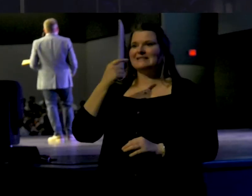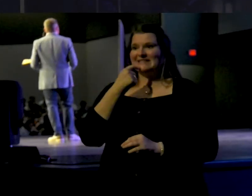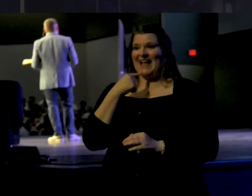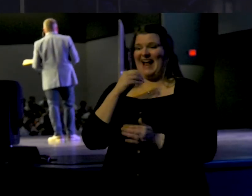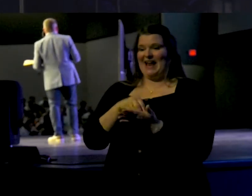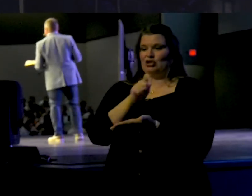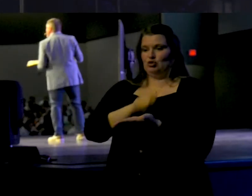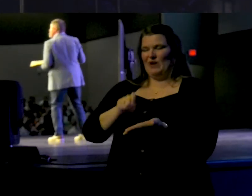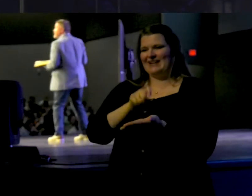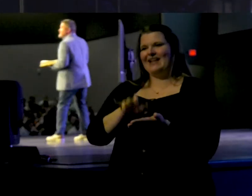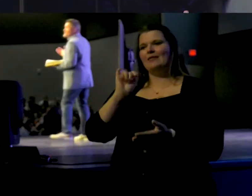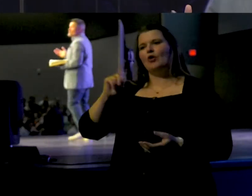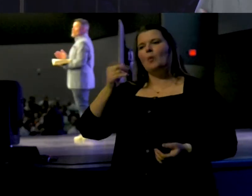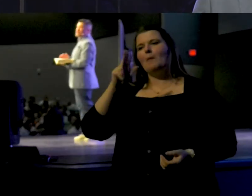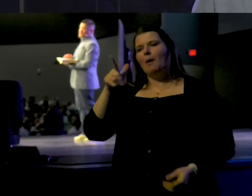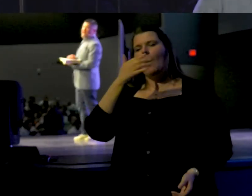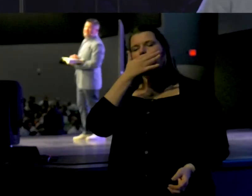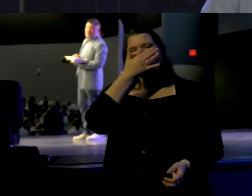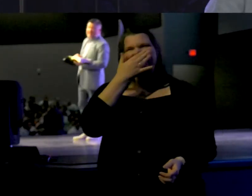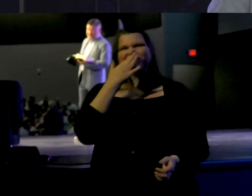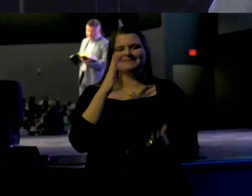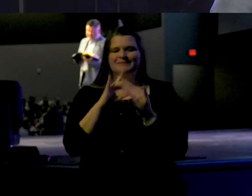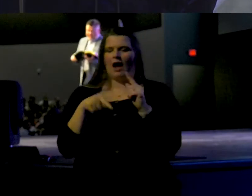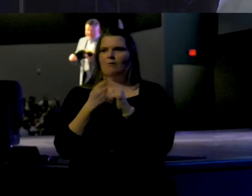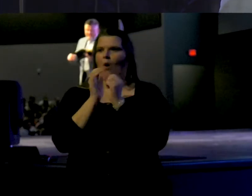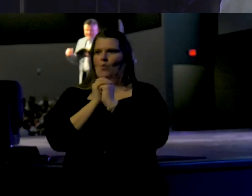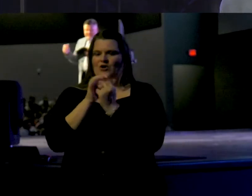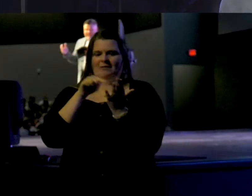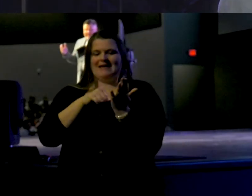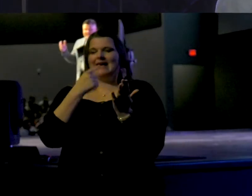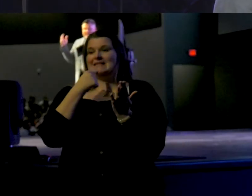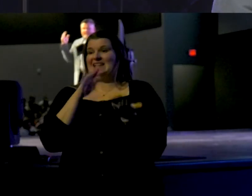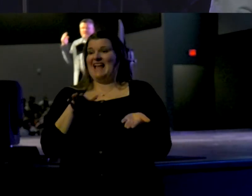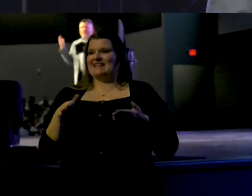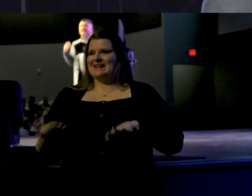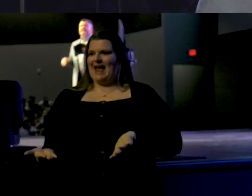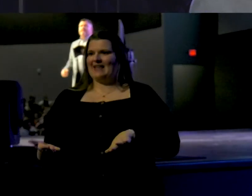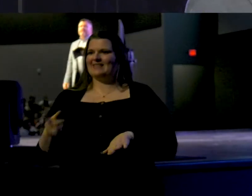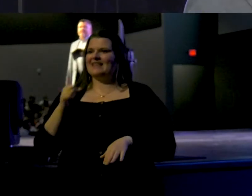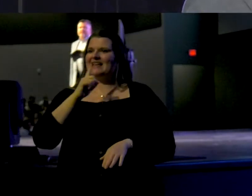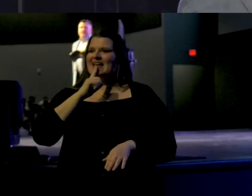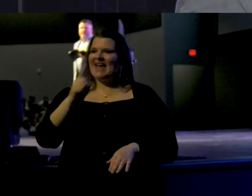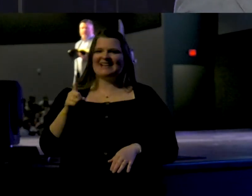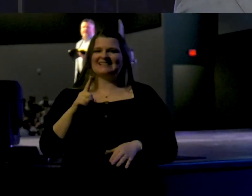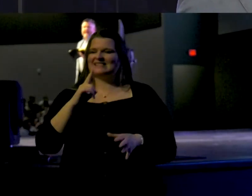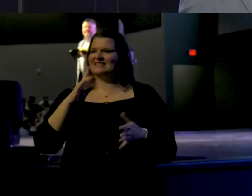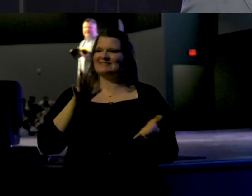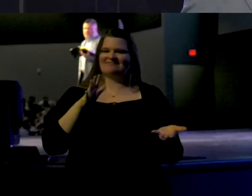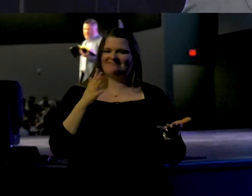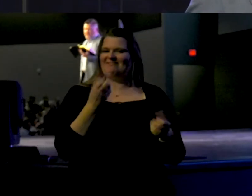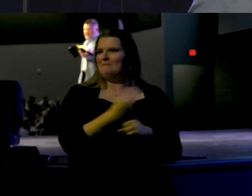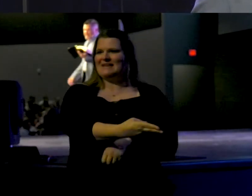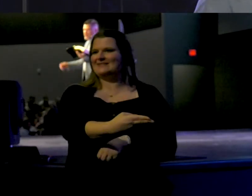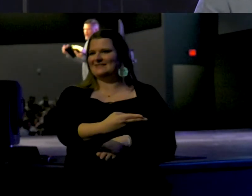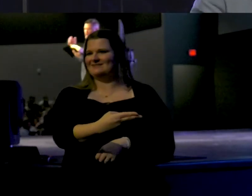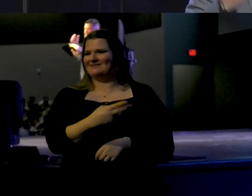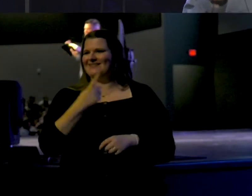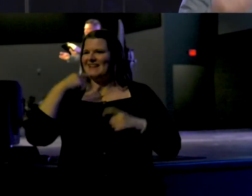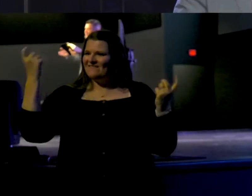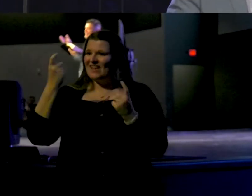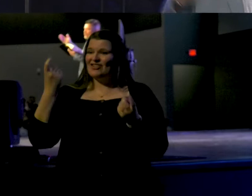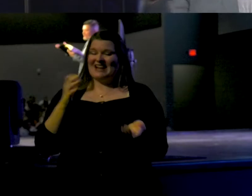that is written. And this is where Paul breaks into worship, as we have done. He says, death is swallowed up in victory, quoting Isaiah 25.